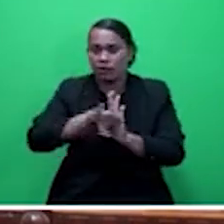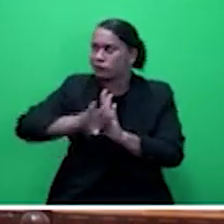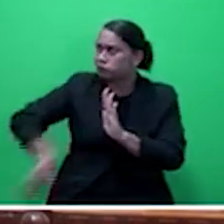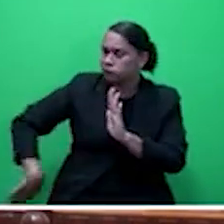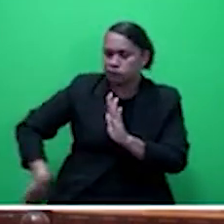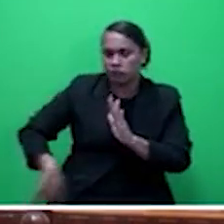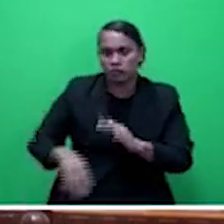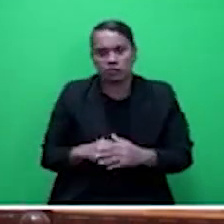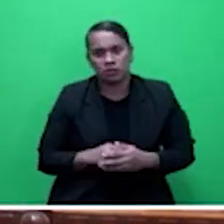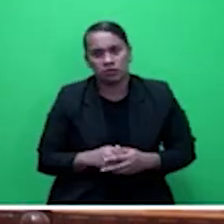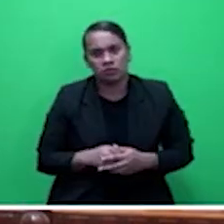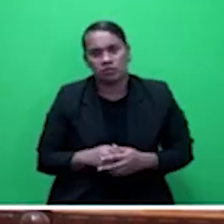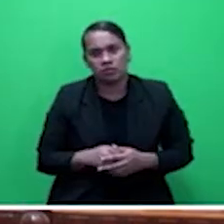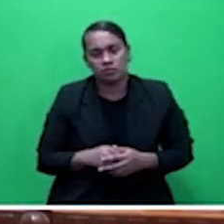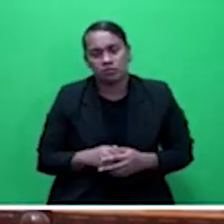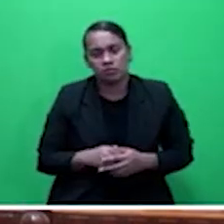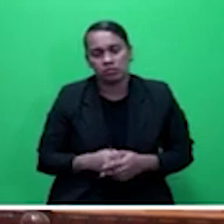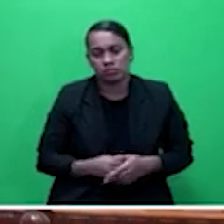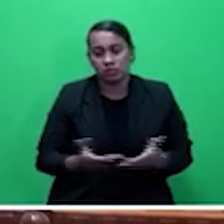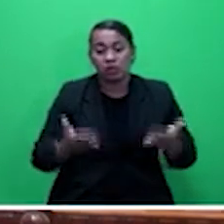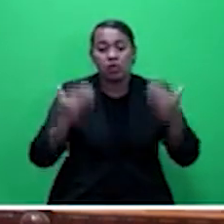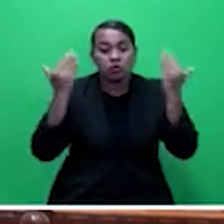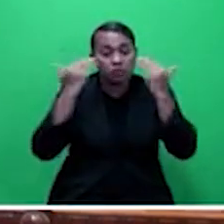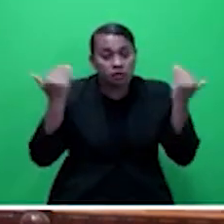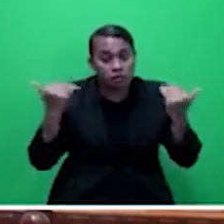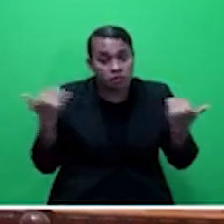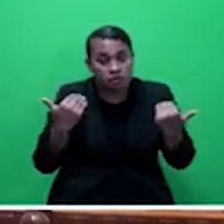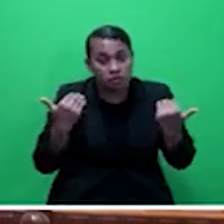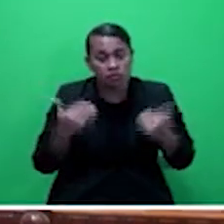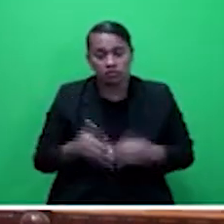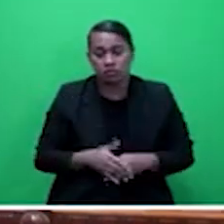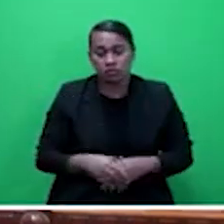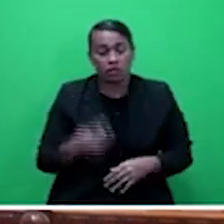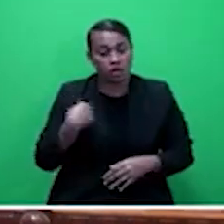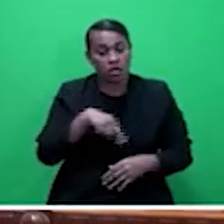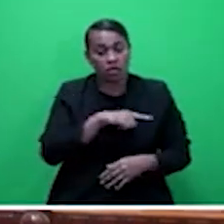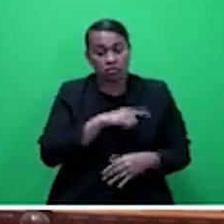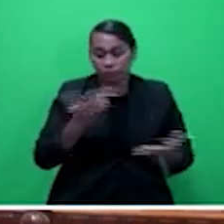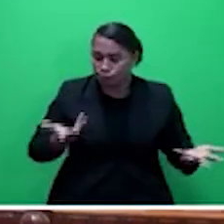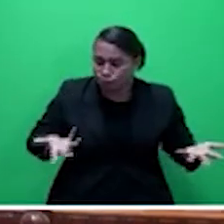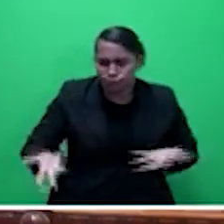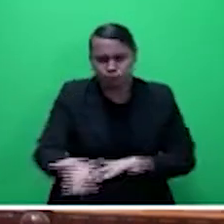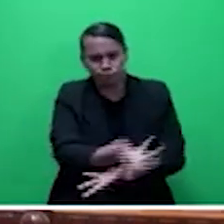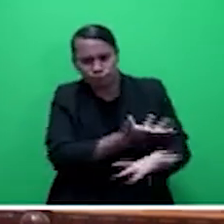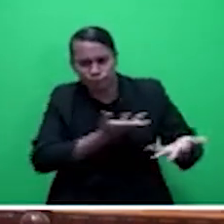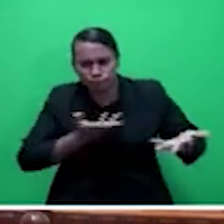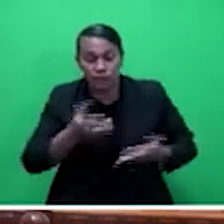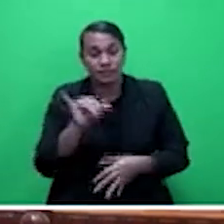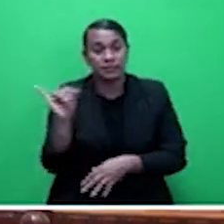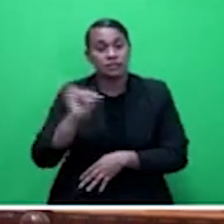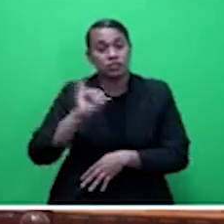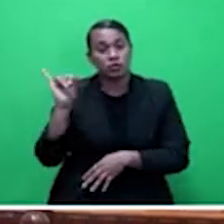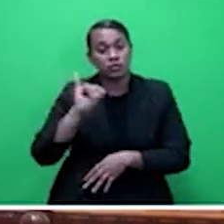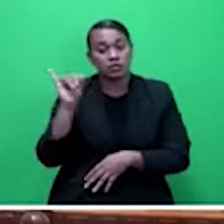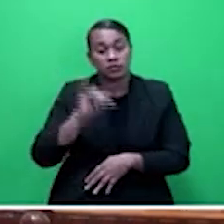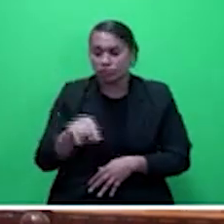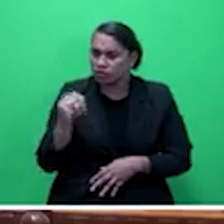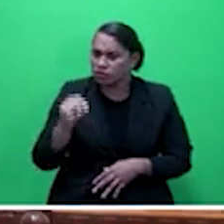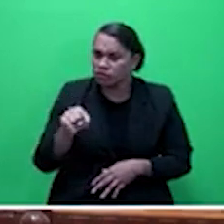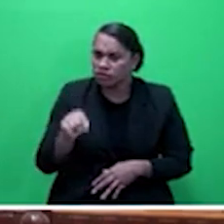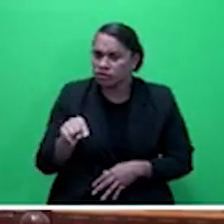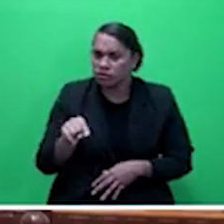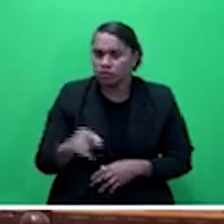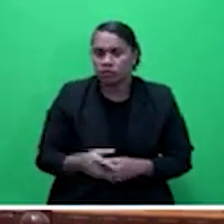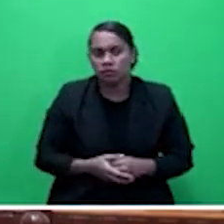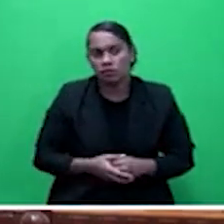Honourable Speaker, in the deliberations with the insurance underwriters, they indicated that